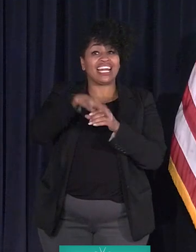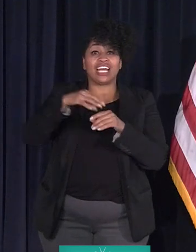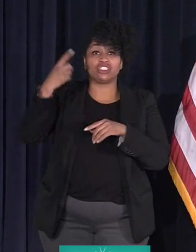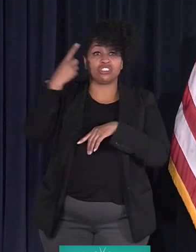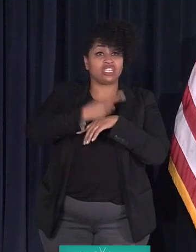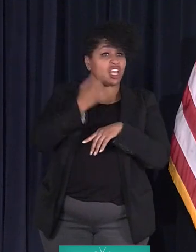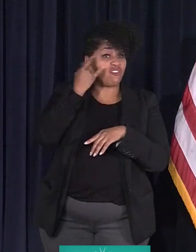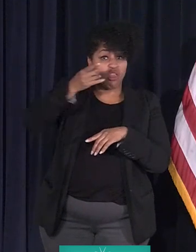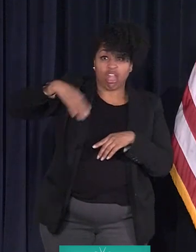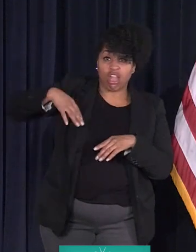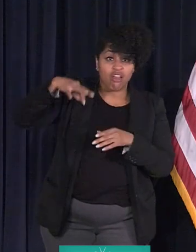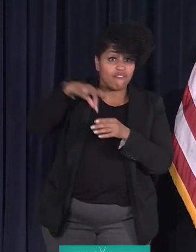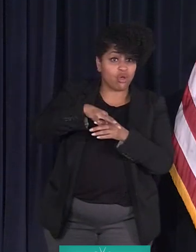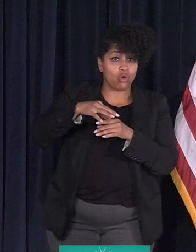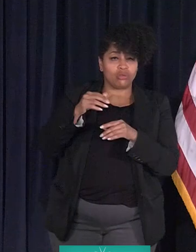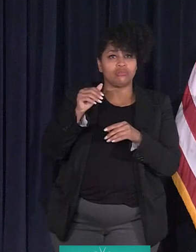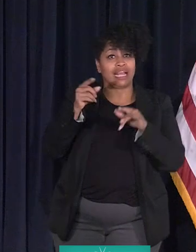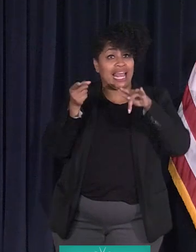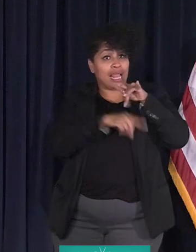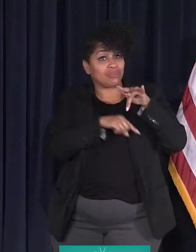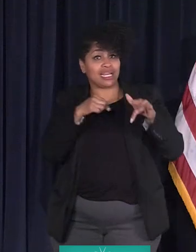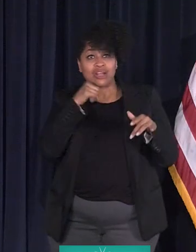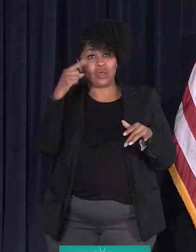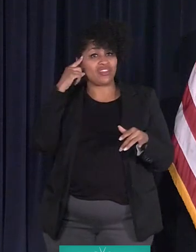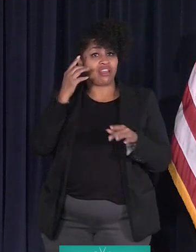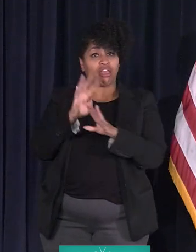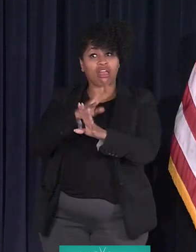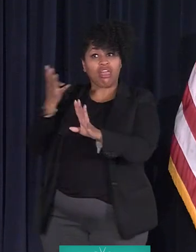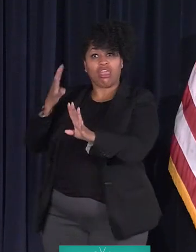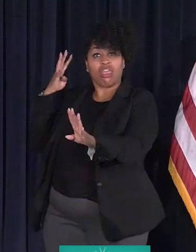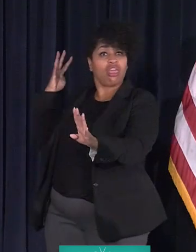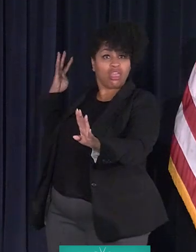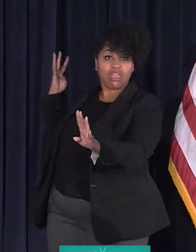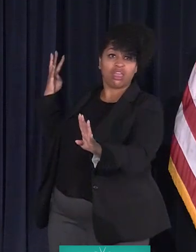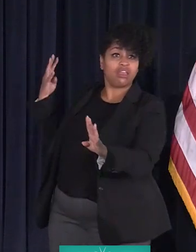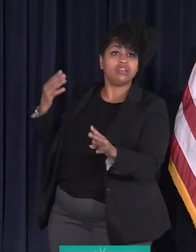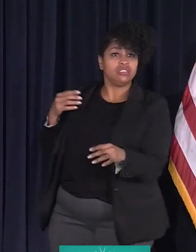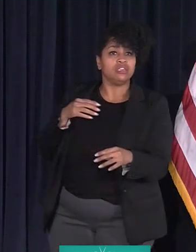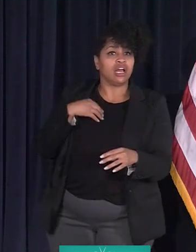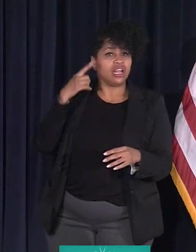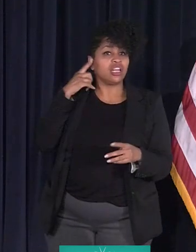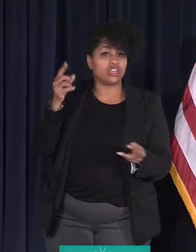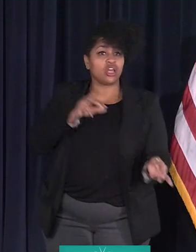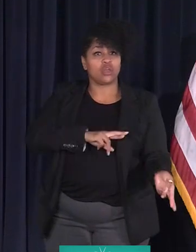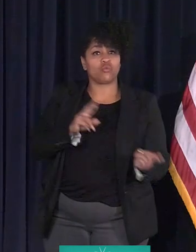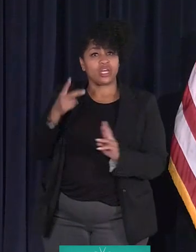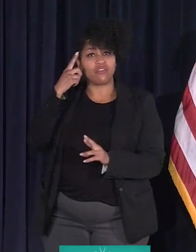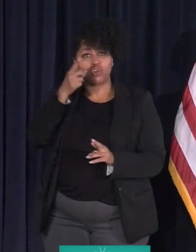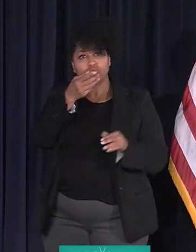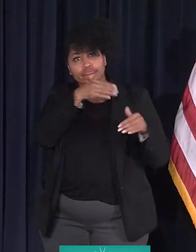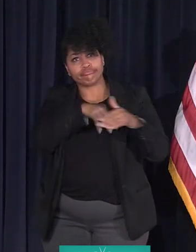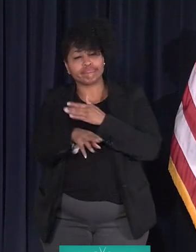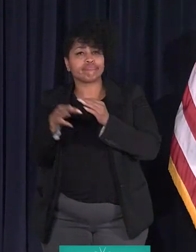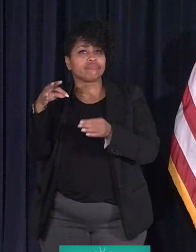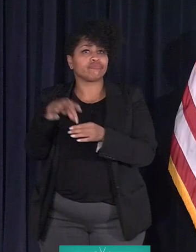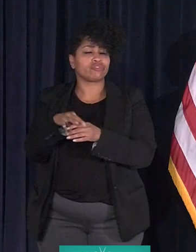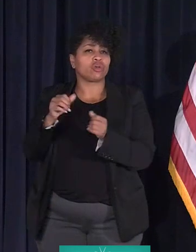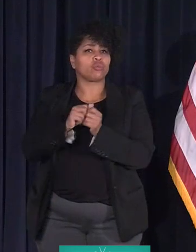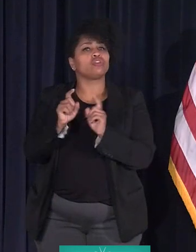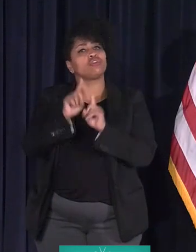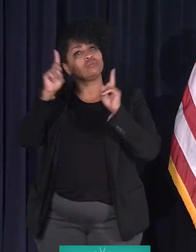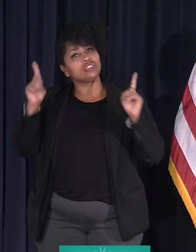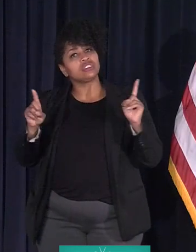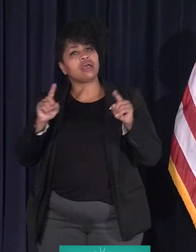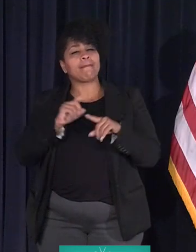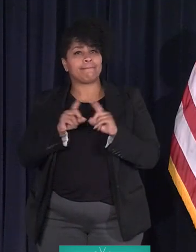you haven't voted absentee, I don't think the lines will be very long at the polls, and they're geared up to have you vote with social distancing.